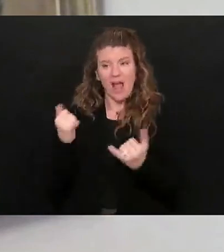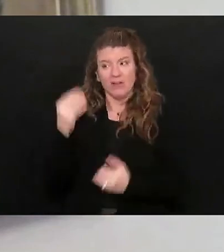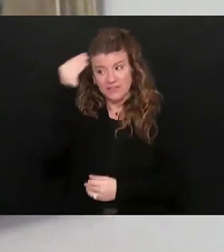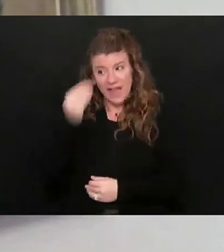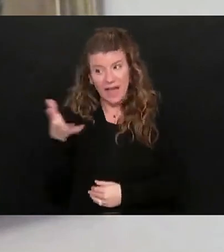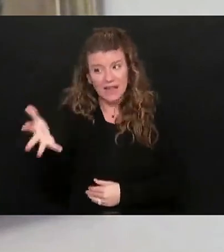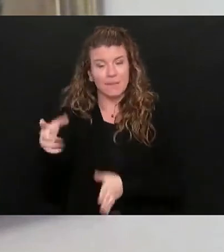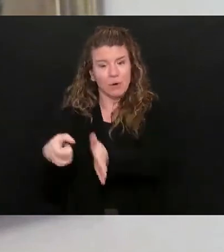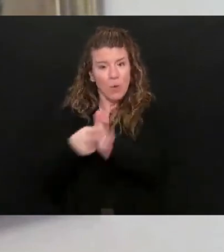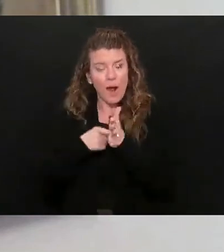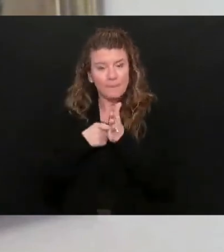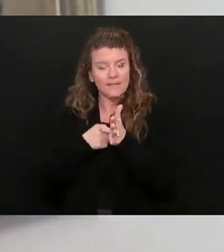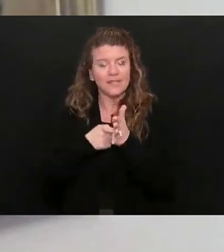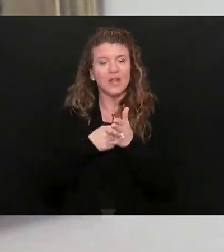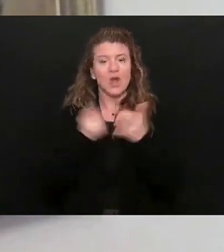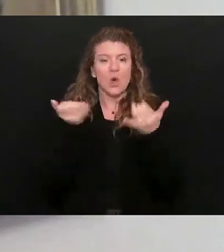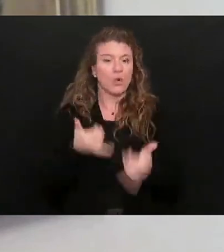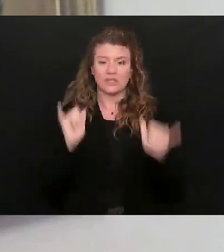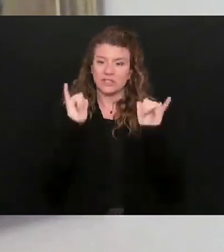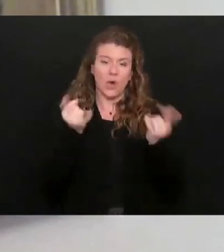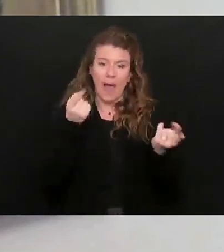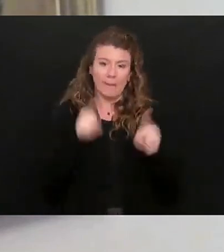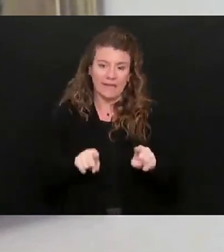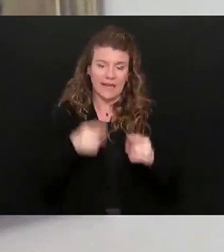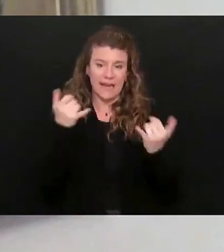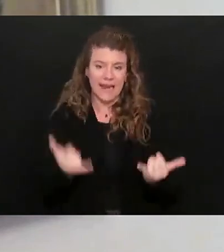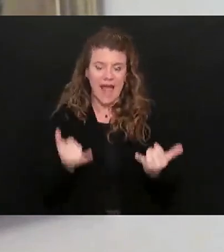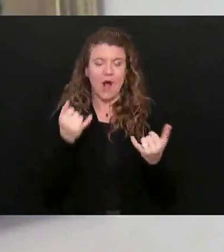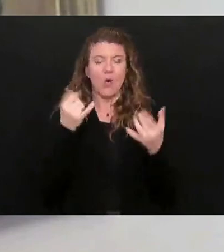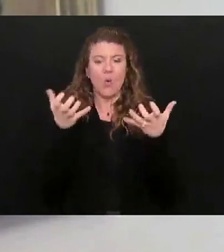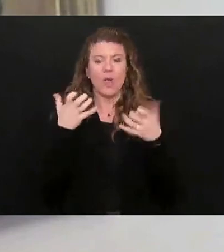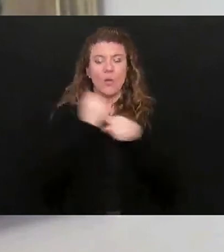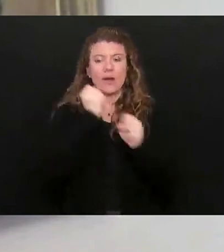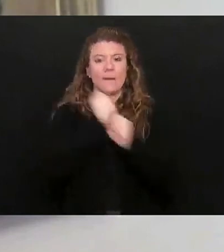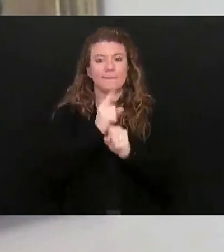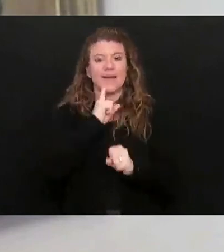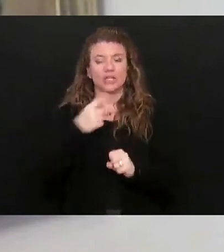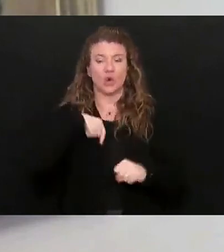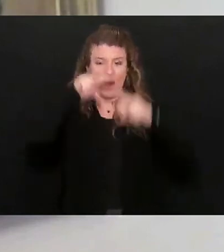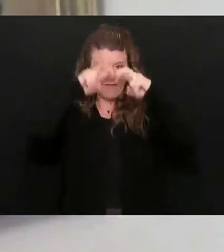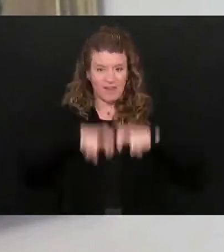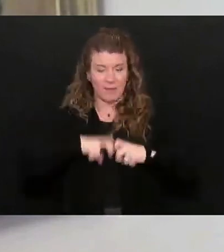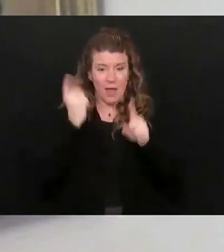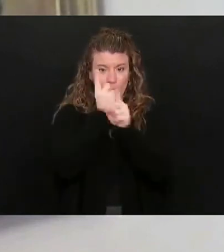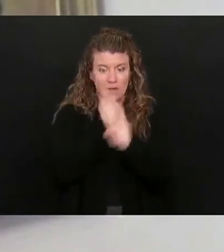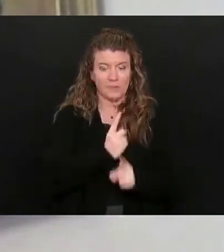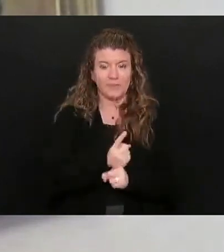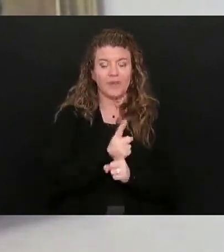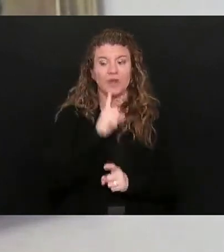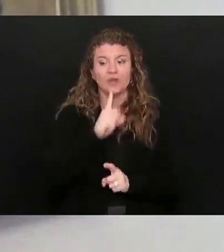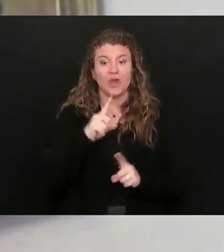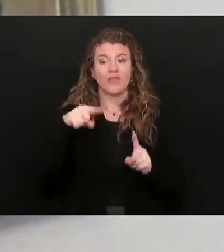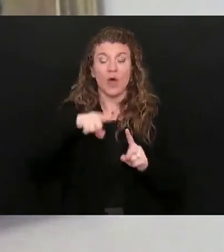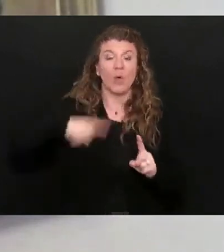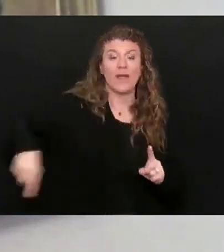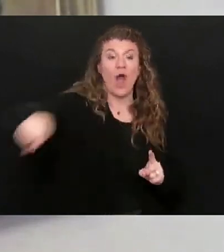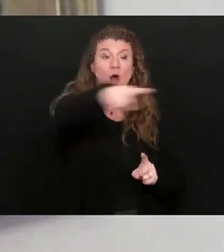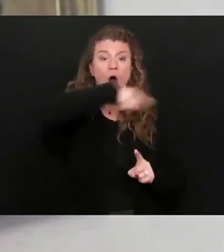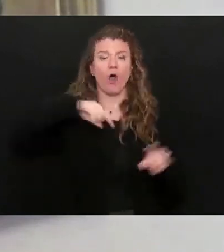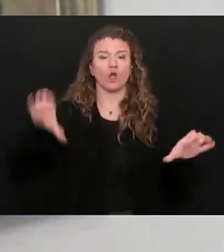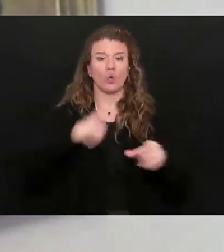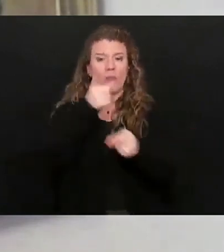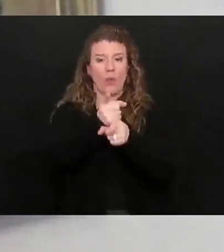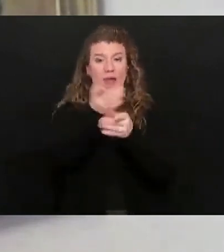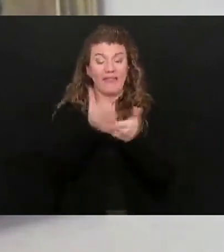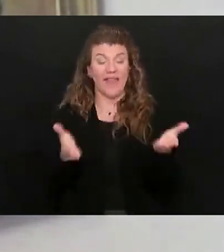requirements. So, those are still ongoing, and we want to make sure those are vetted accurately so that everyone wants to do the right thing. Everyone